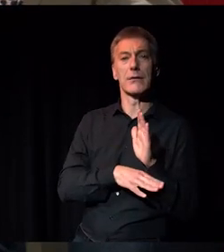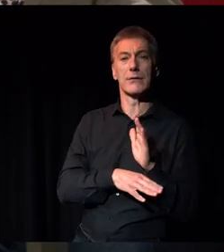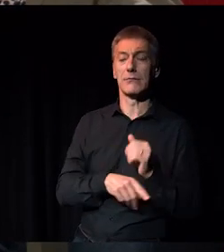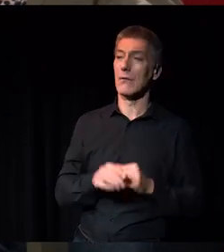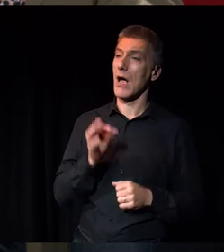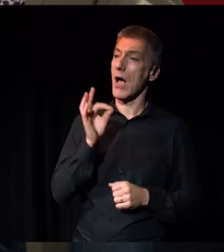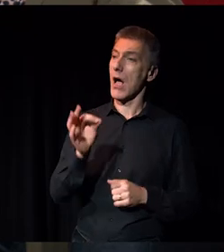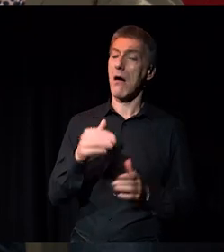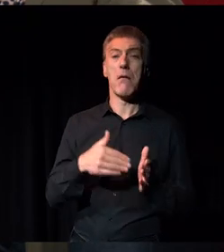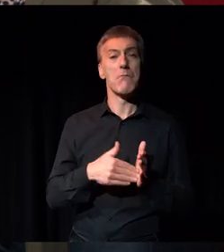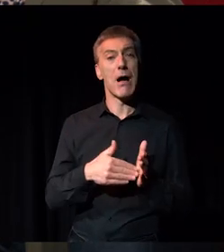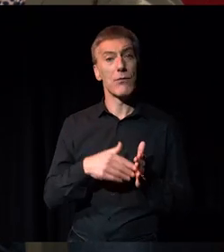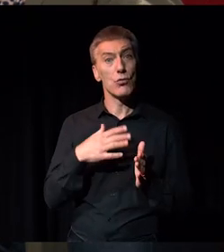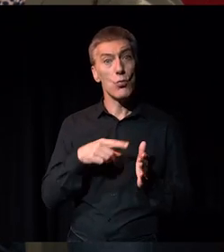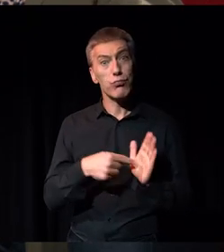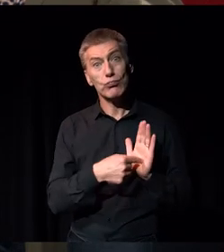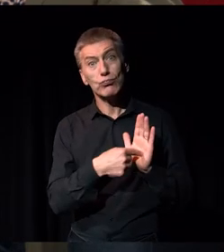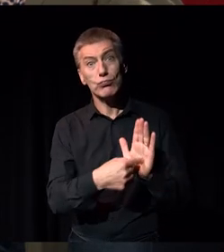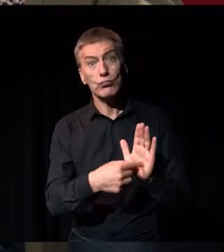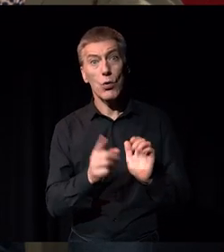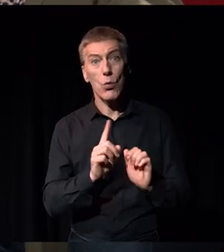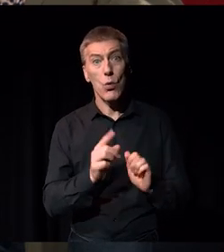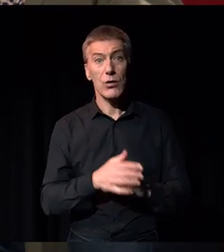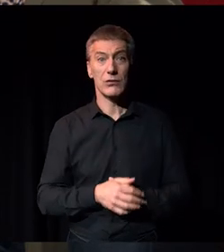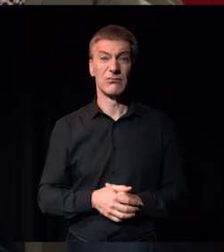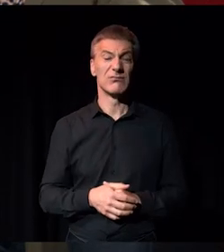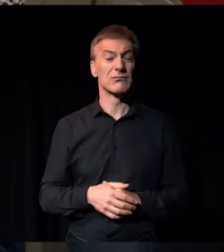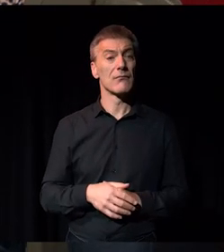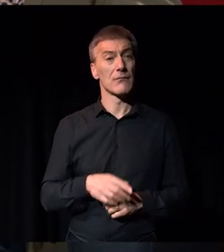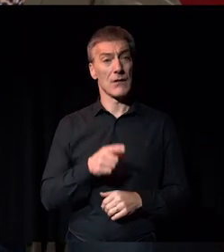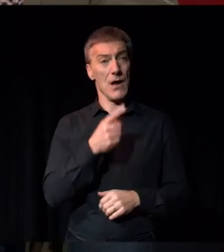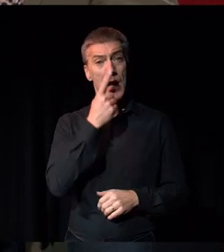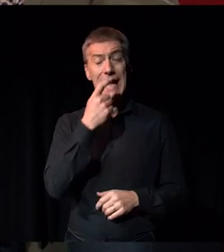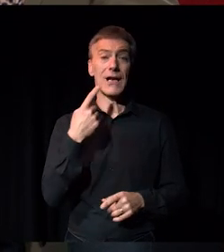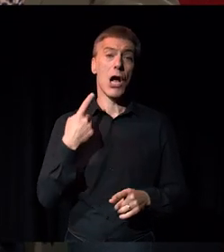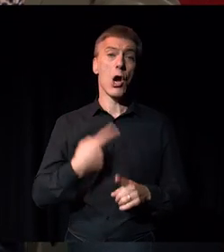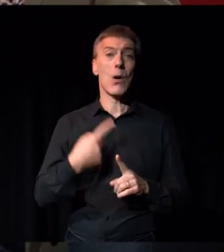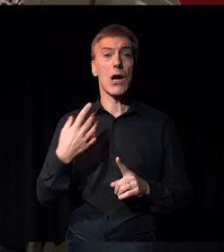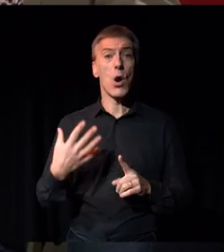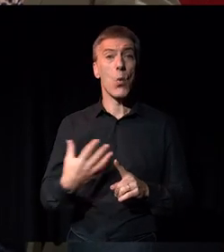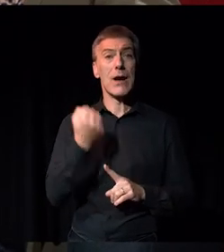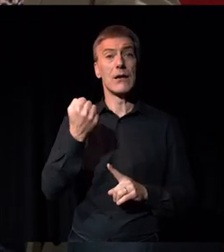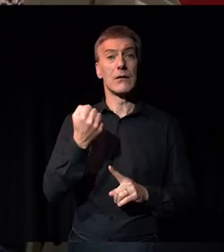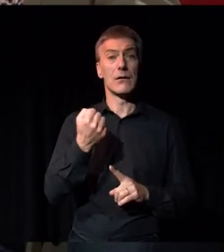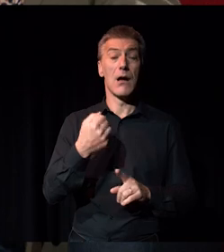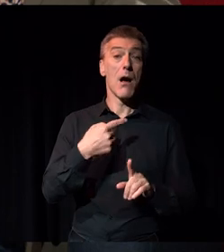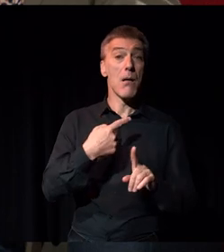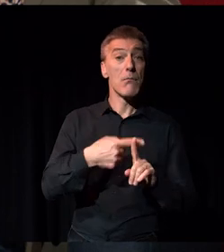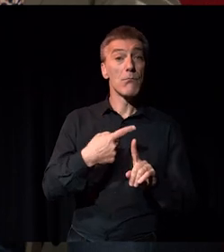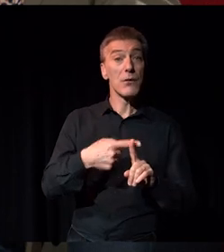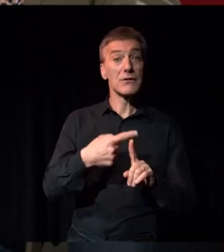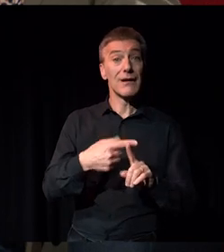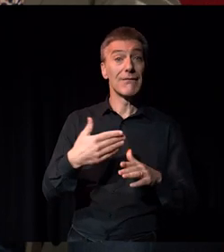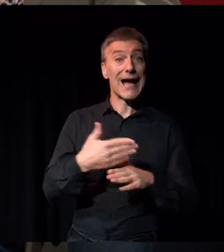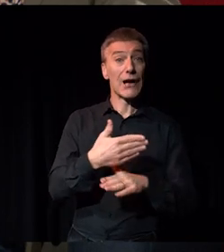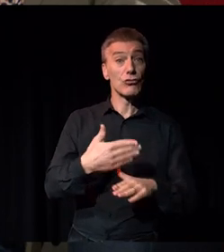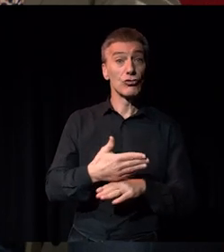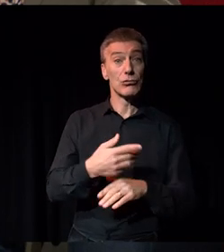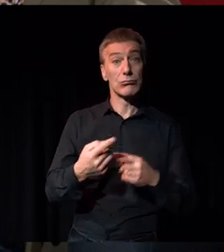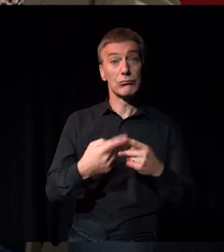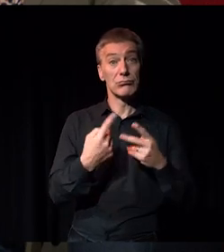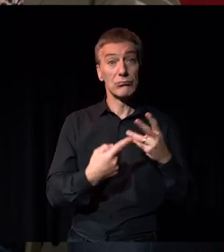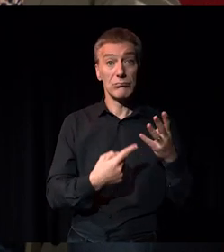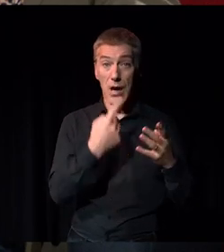your provocations for change? Yeah, I think there are some kind of quick wins which are to start to use positive action to change the culture of your organisation.